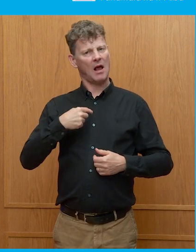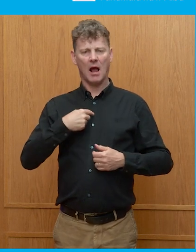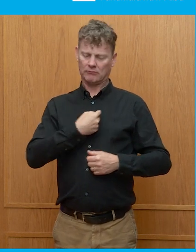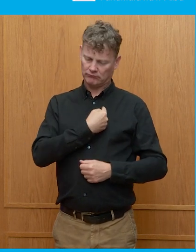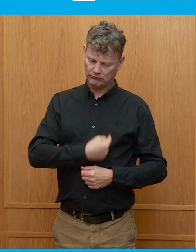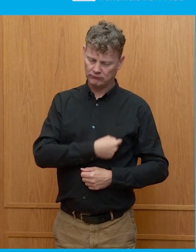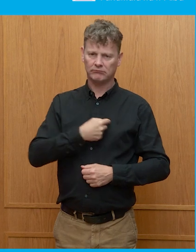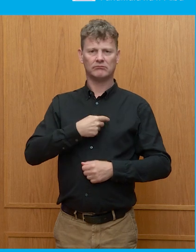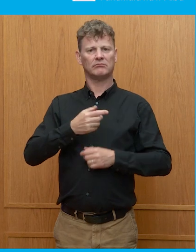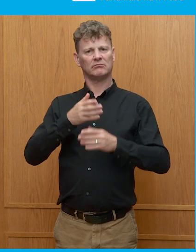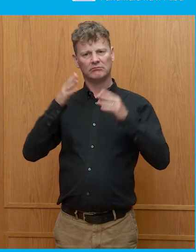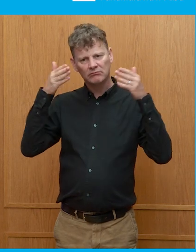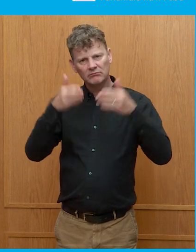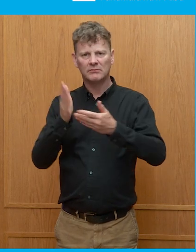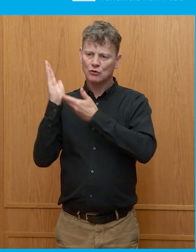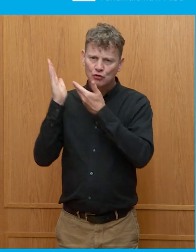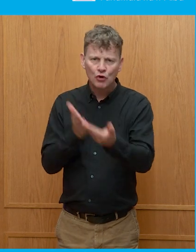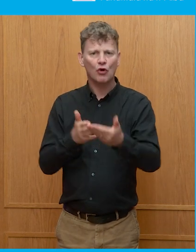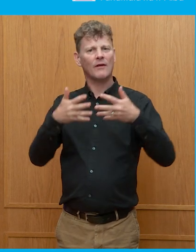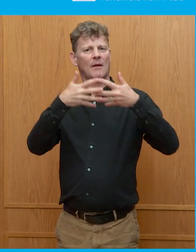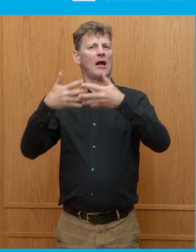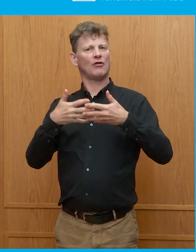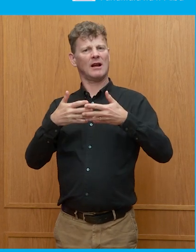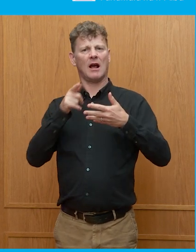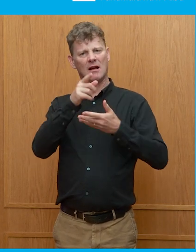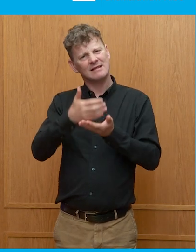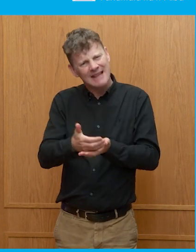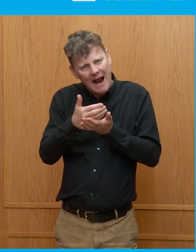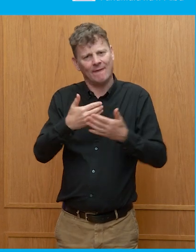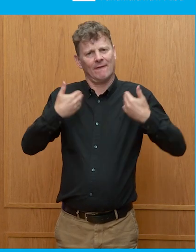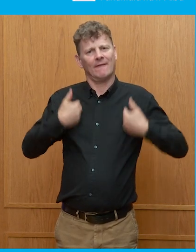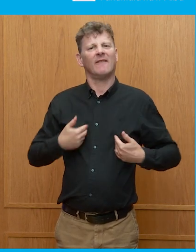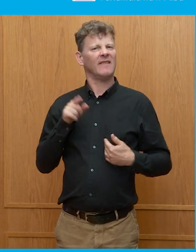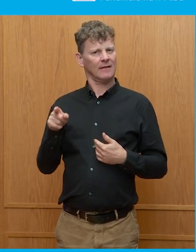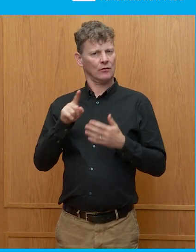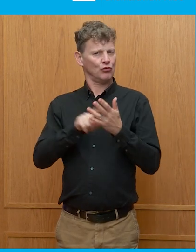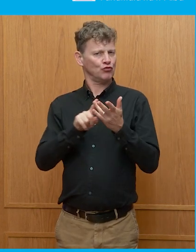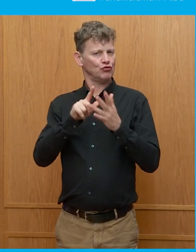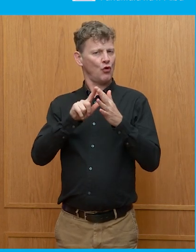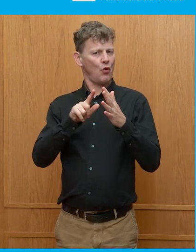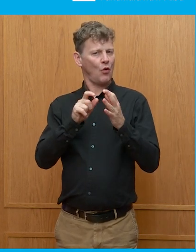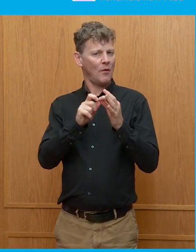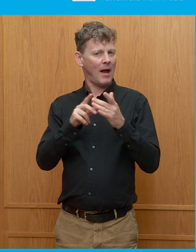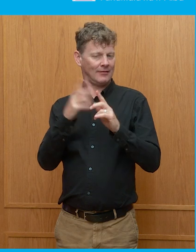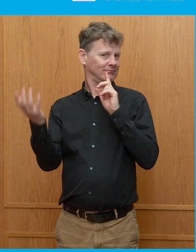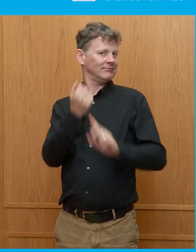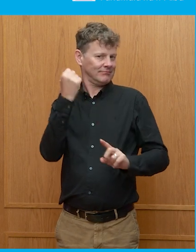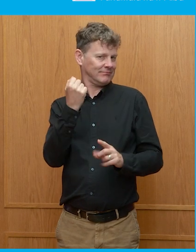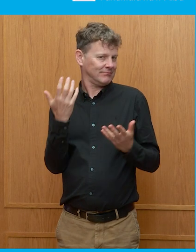patriot and civil servant, and I am a safe vote. And we're seeing that again in this election.